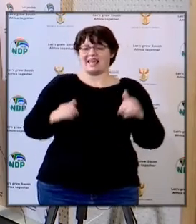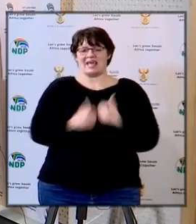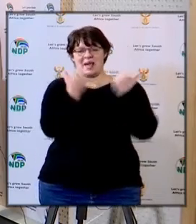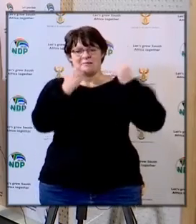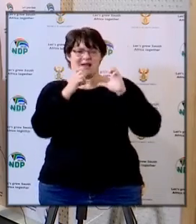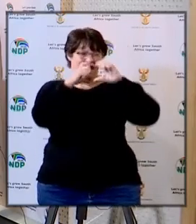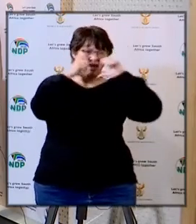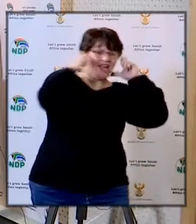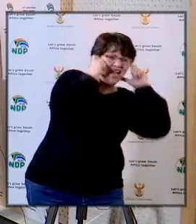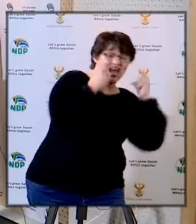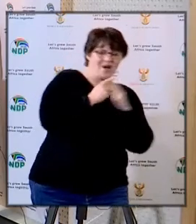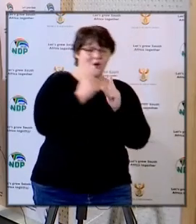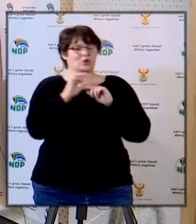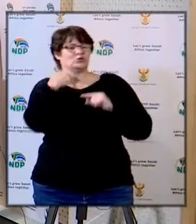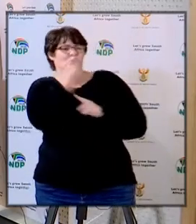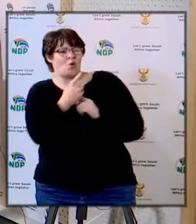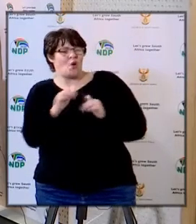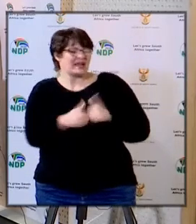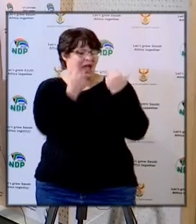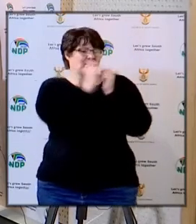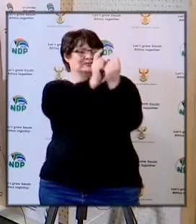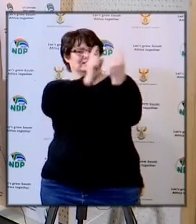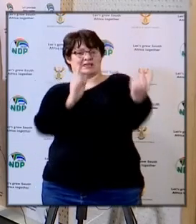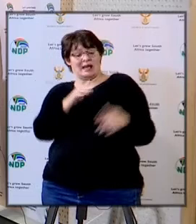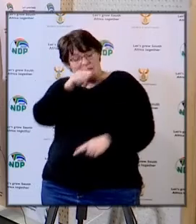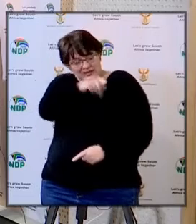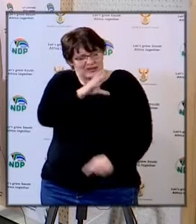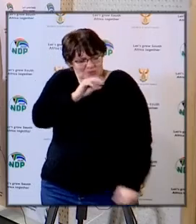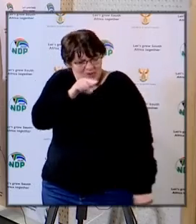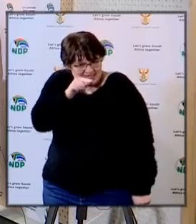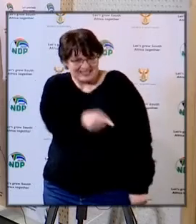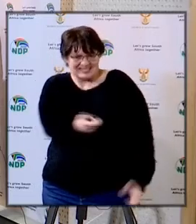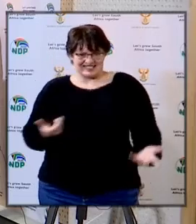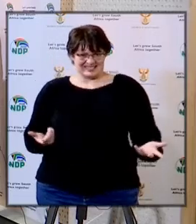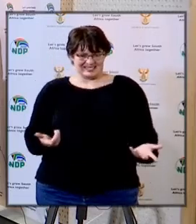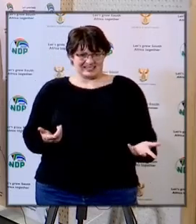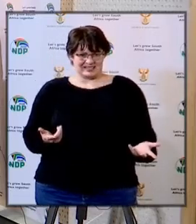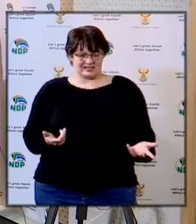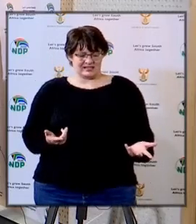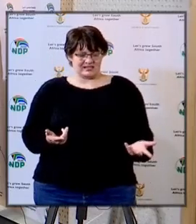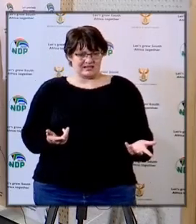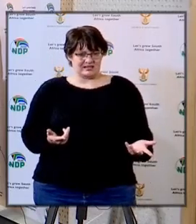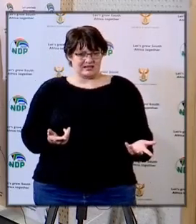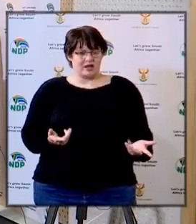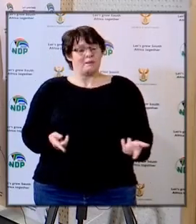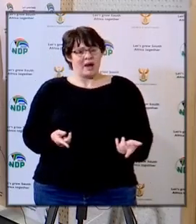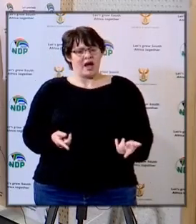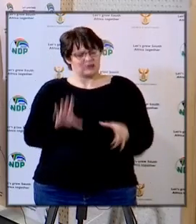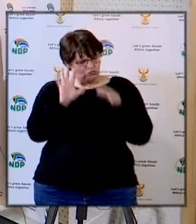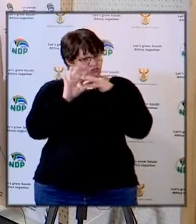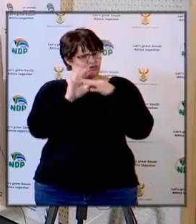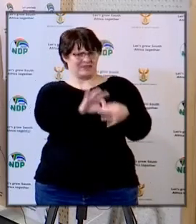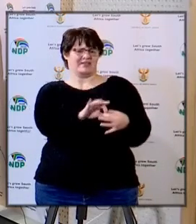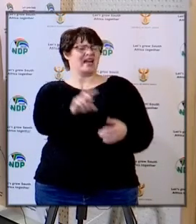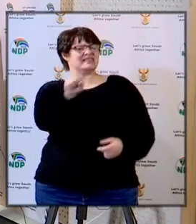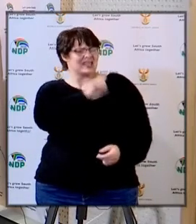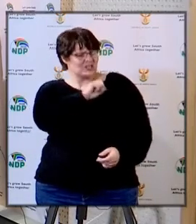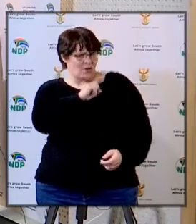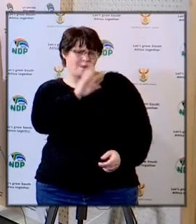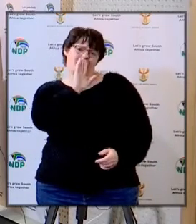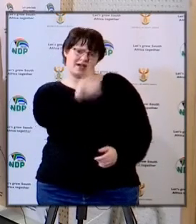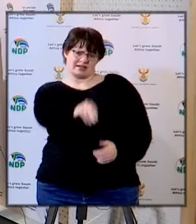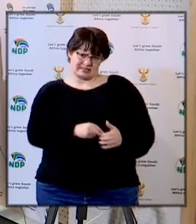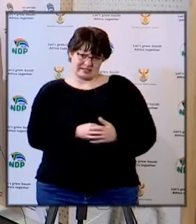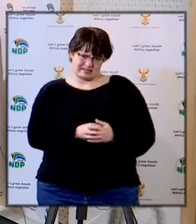day with the child or tomorrow a social distancing game that is what I'm talking about but the question is relevant that's why I